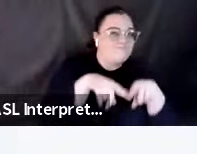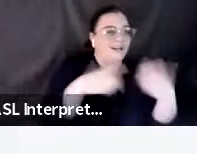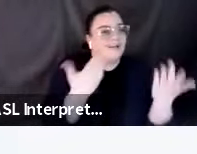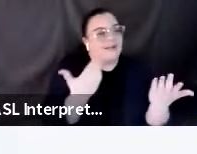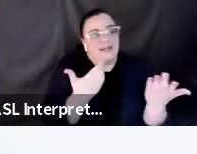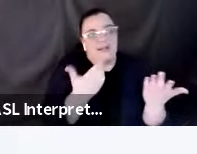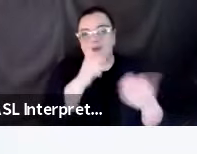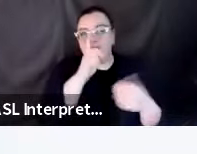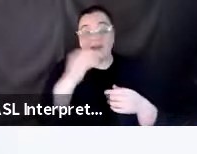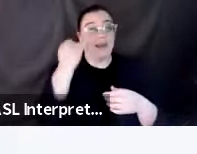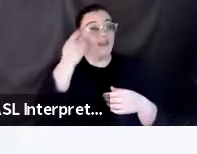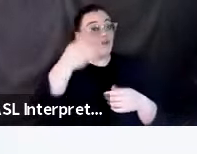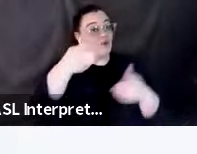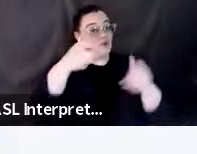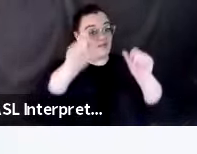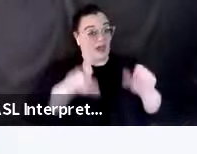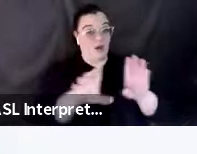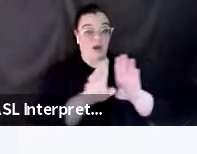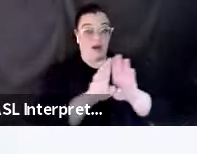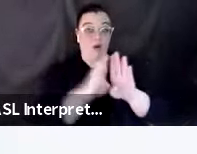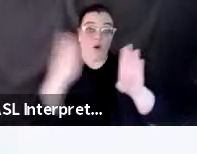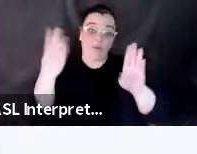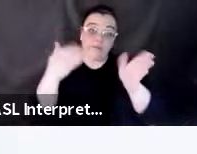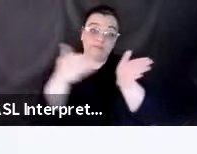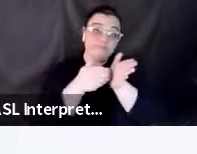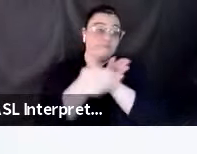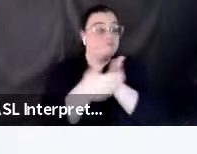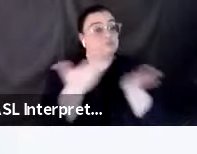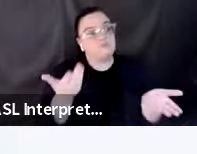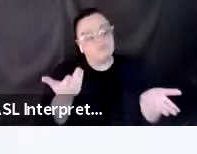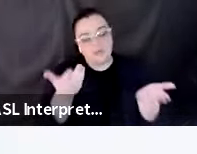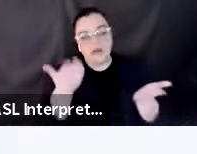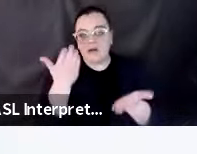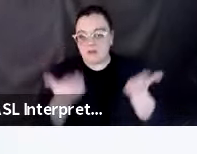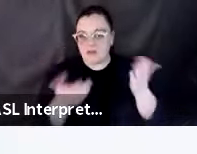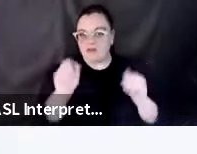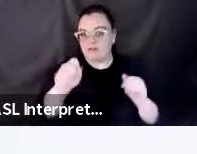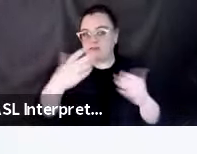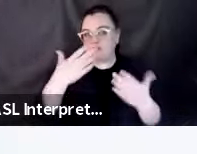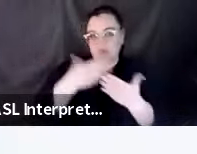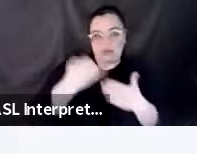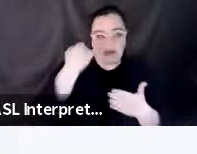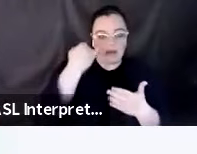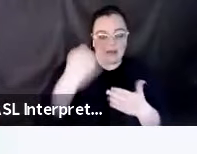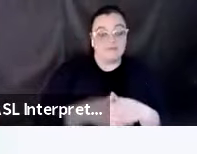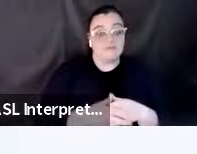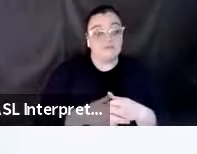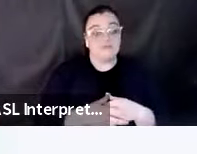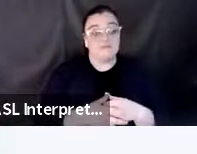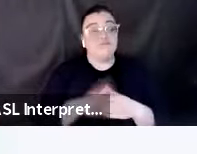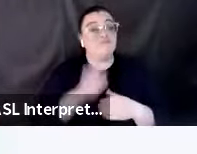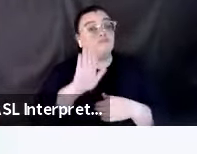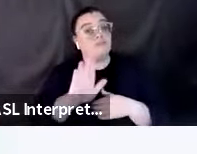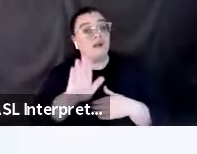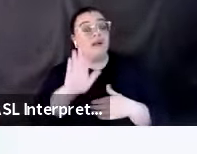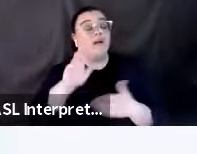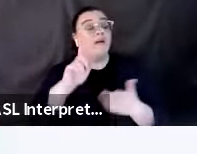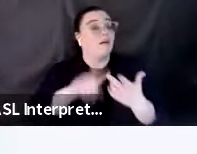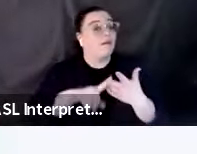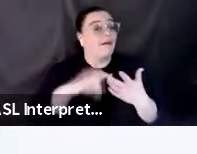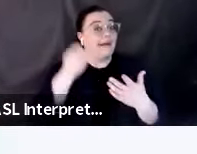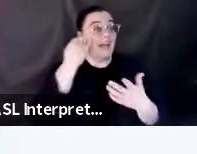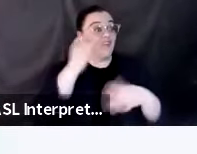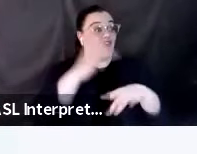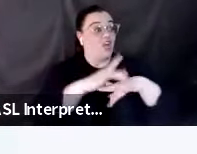If you're able to leave the door open on a regular basis, perhaps that is a good idea. Now, perhaps after a major